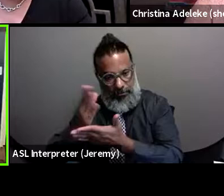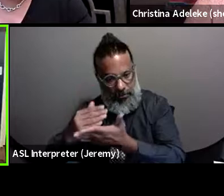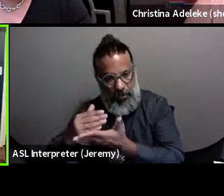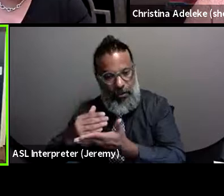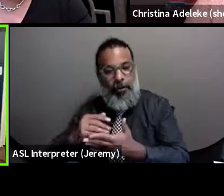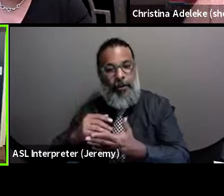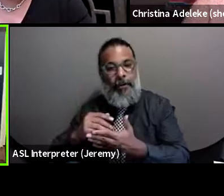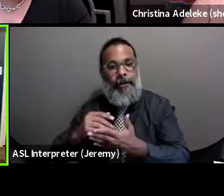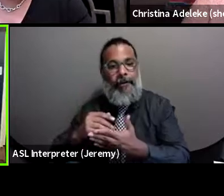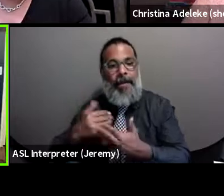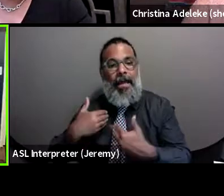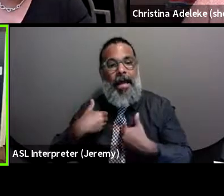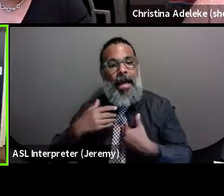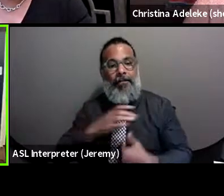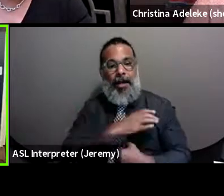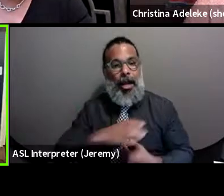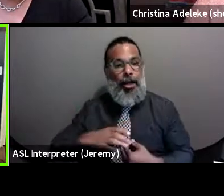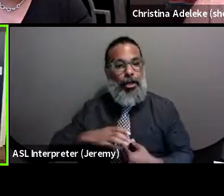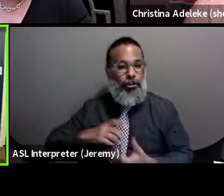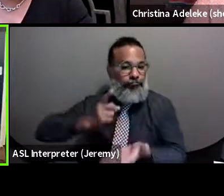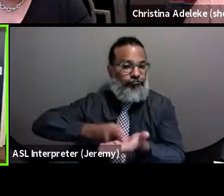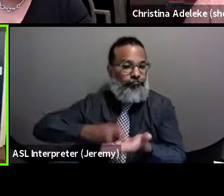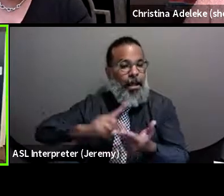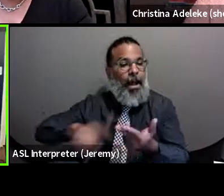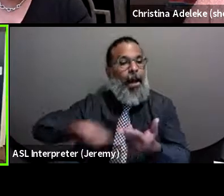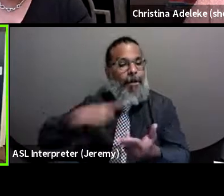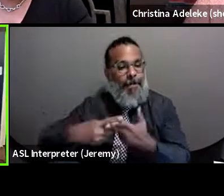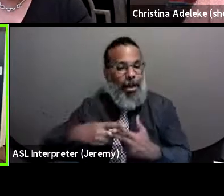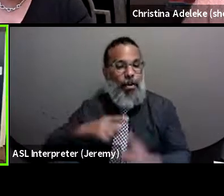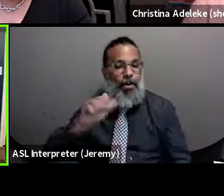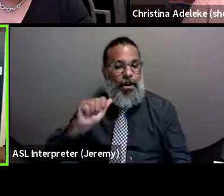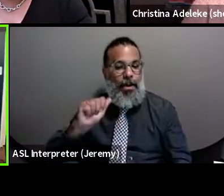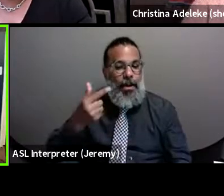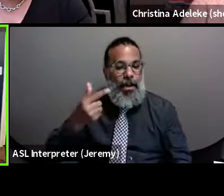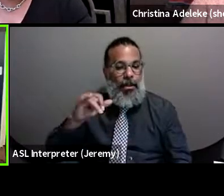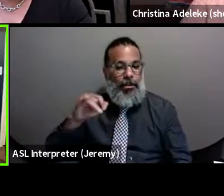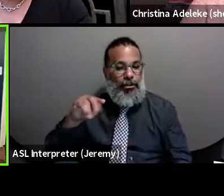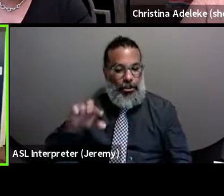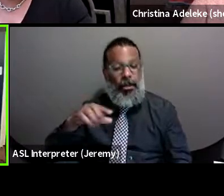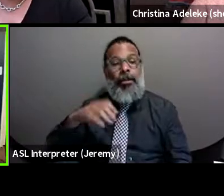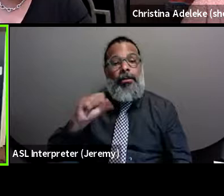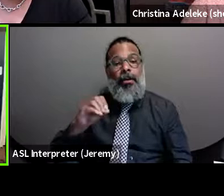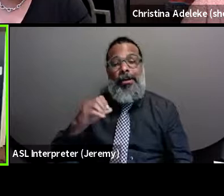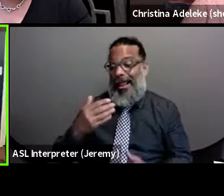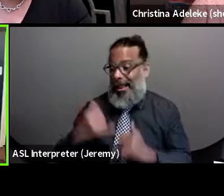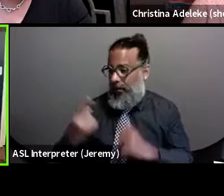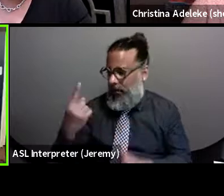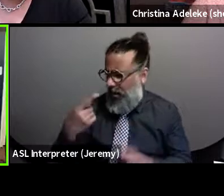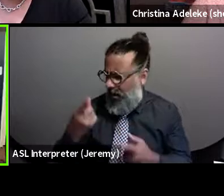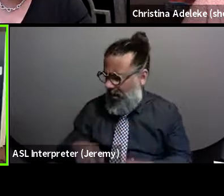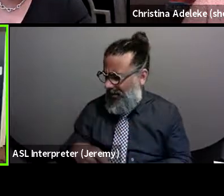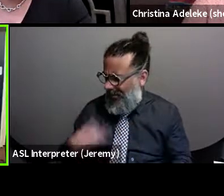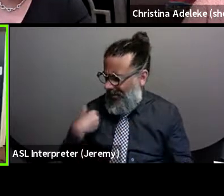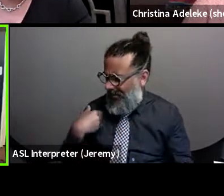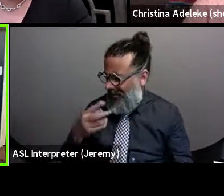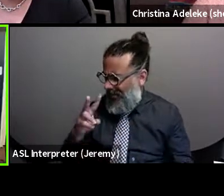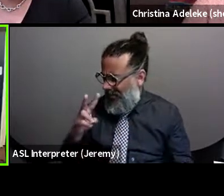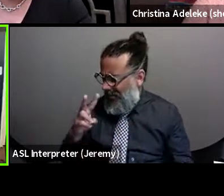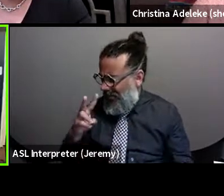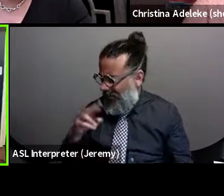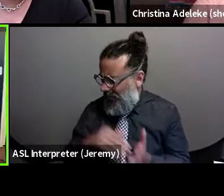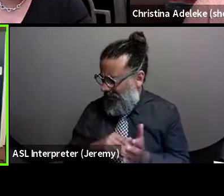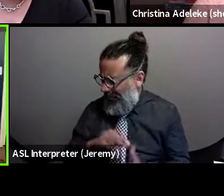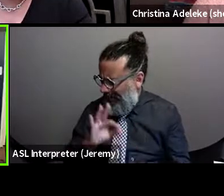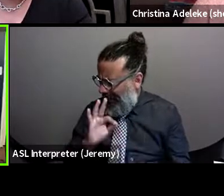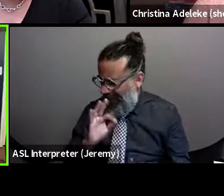a congressional briefing on aging. There was one that, the last one that was done, I think, was in 2009,